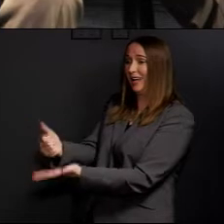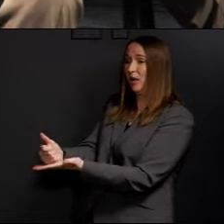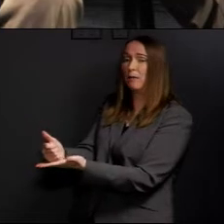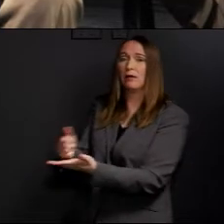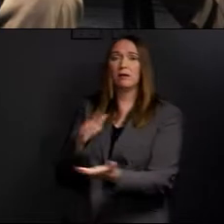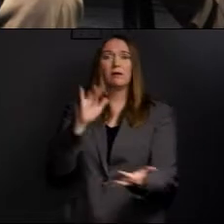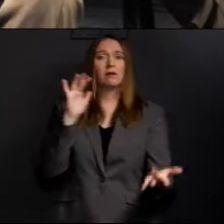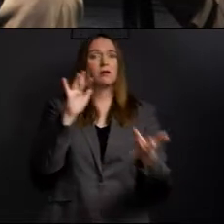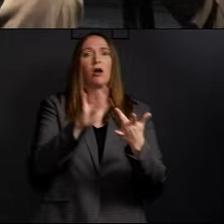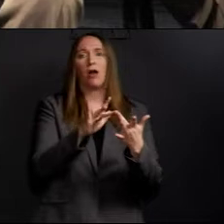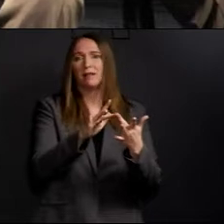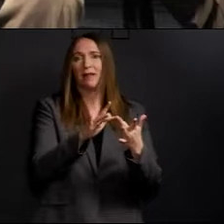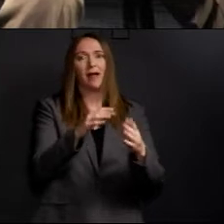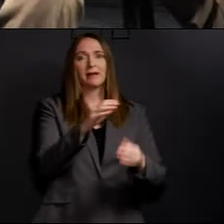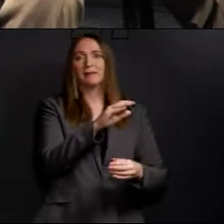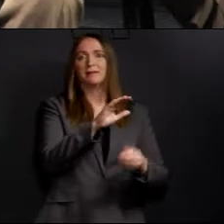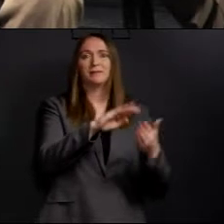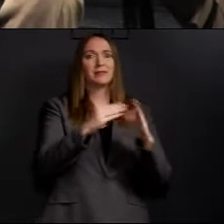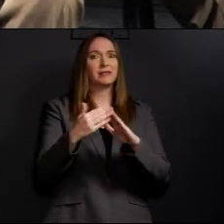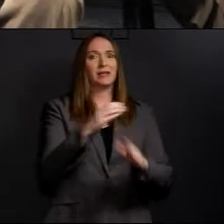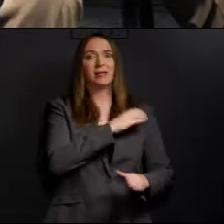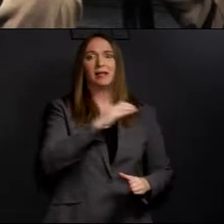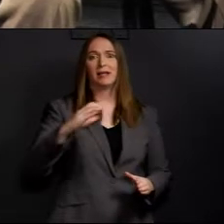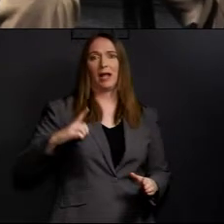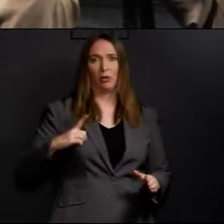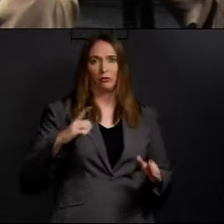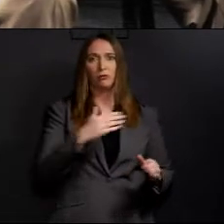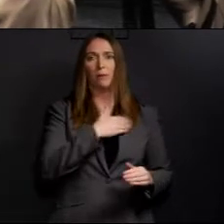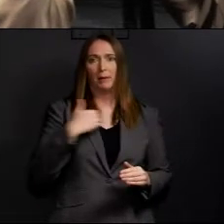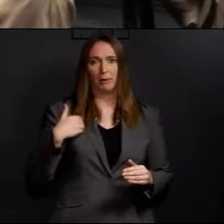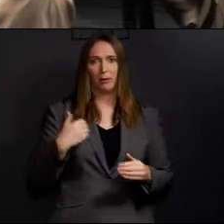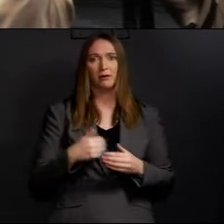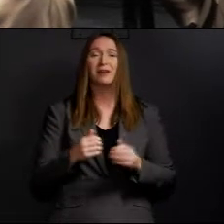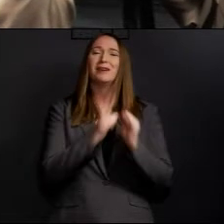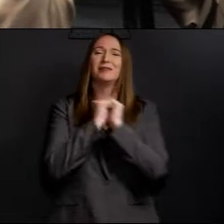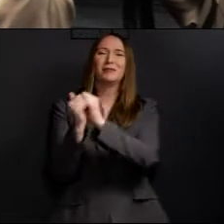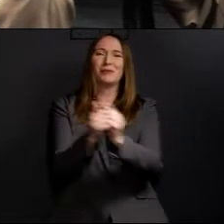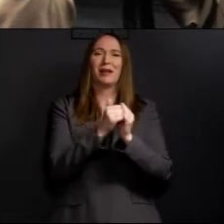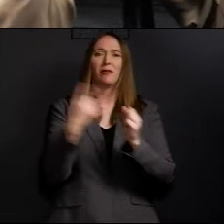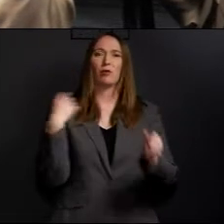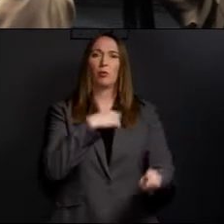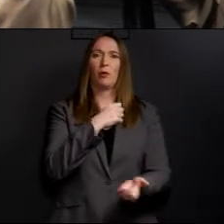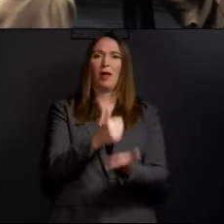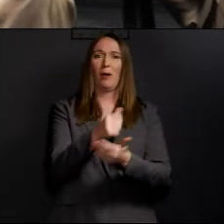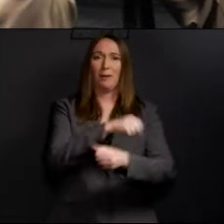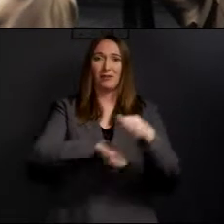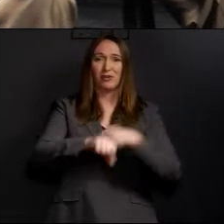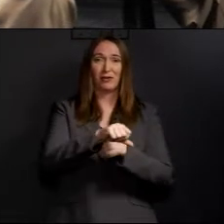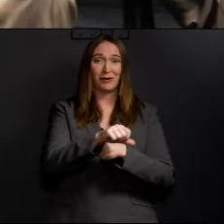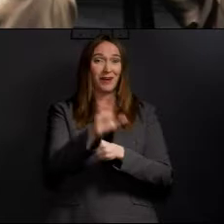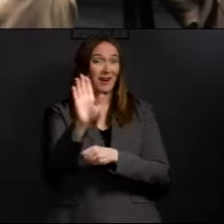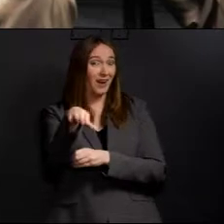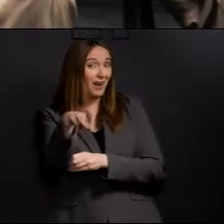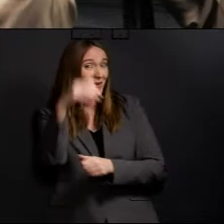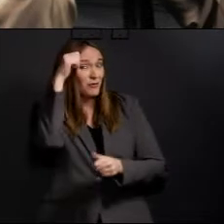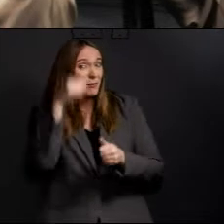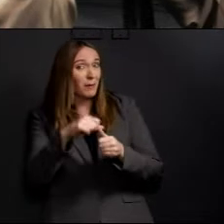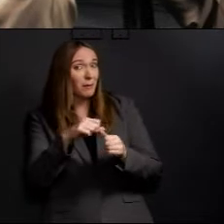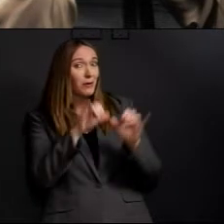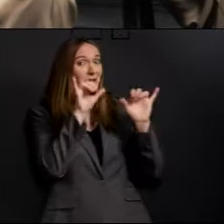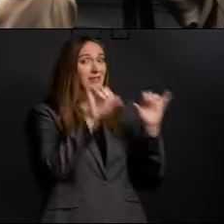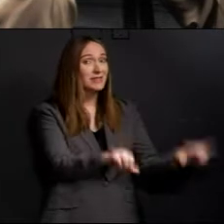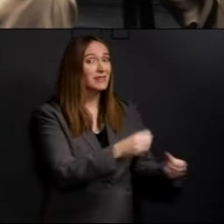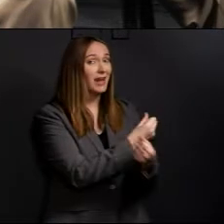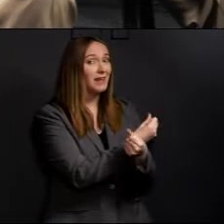member or someone else, and together we'll protect our community. So we always close by saying y'all stay safe,